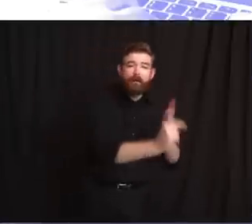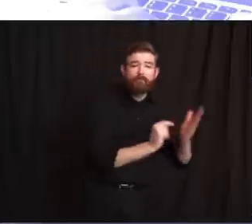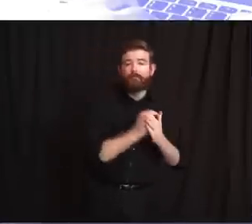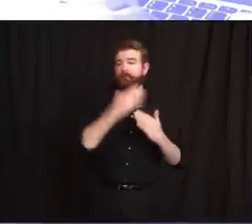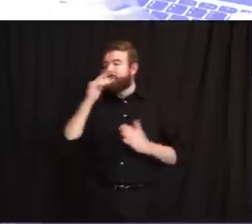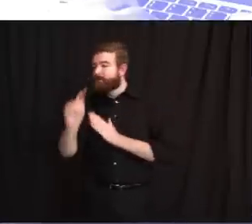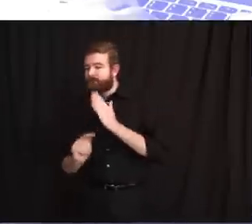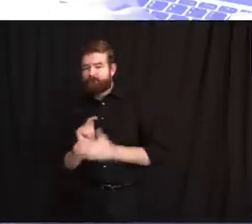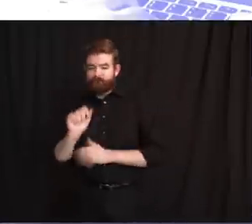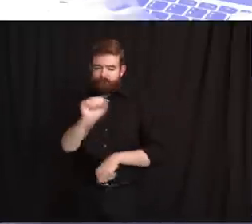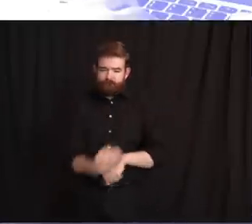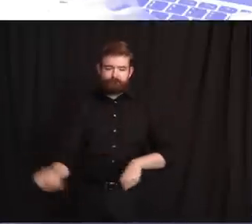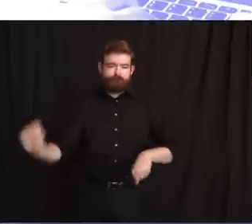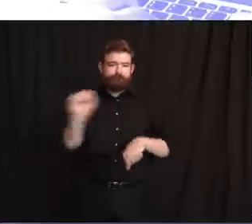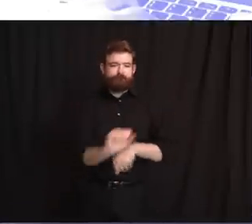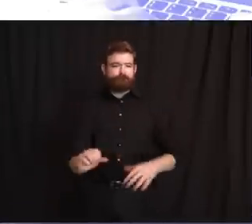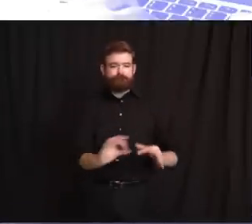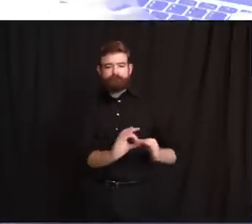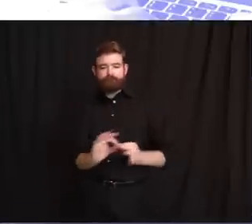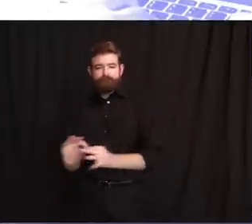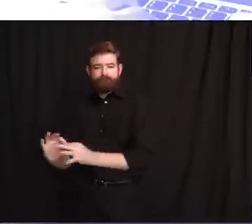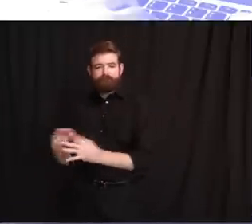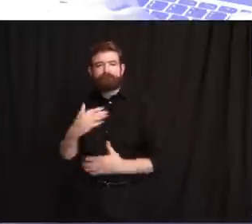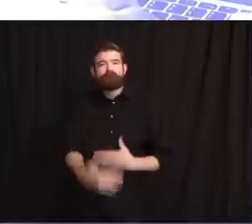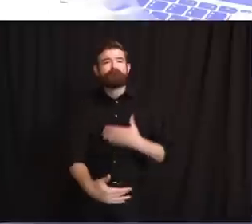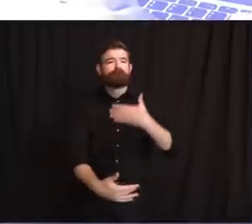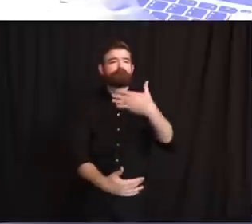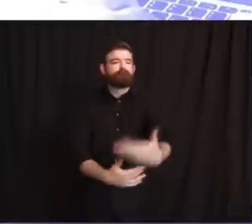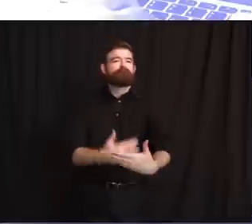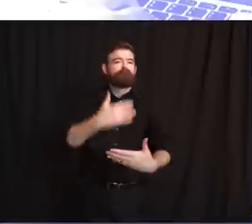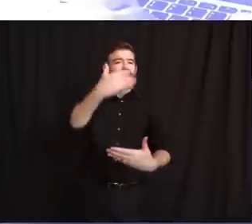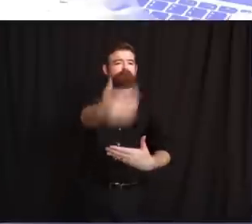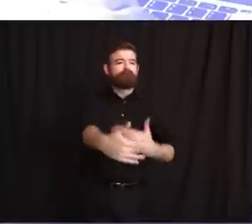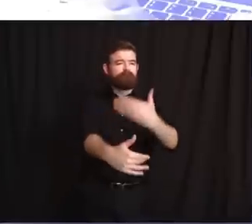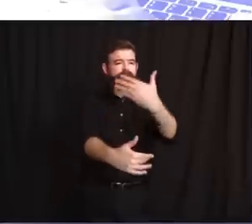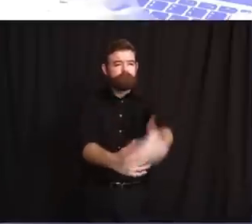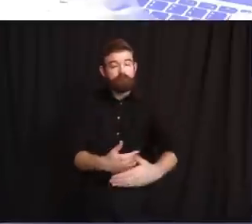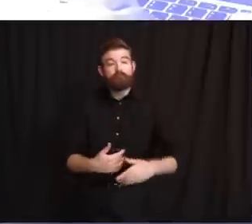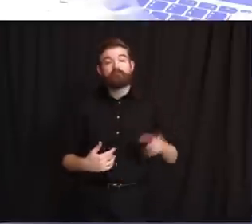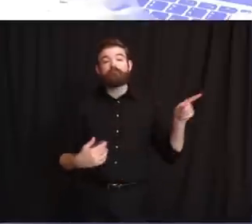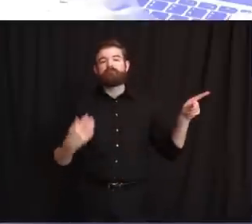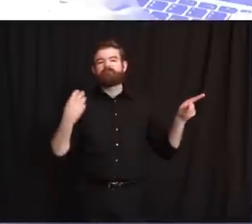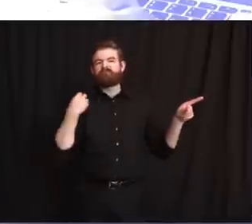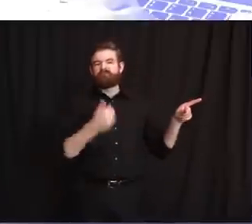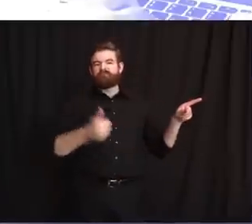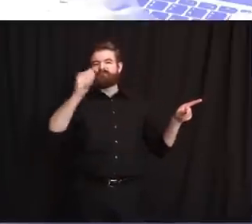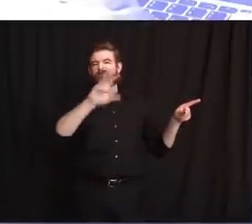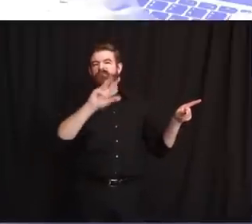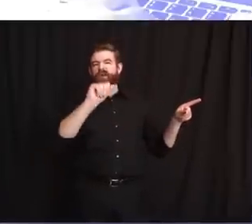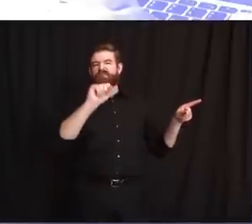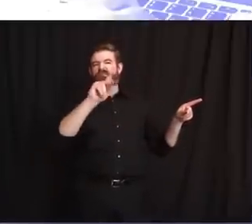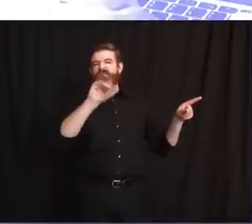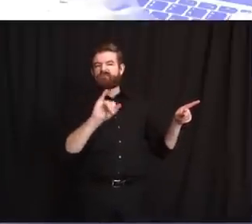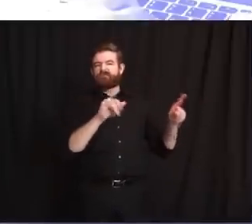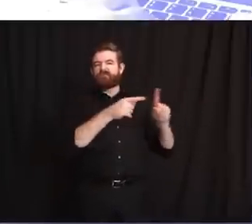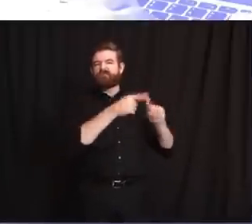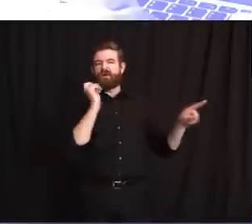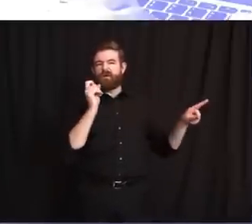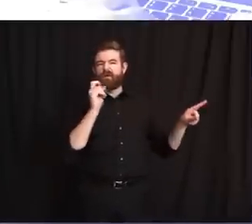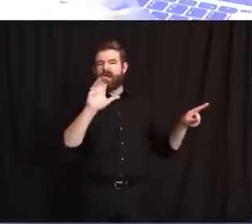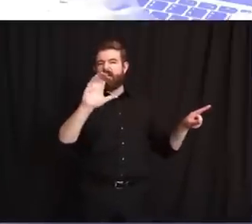ongoing, persistent effort by people like Chief Wysocki in Camden, Director Ambrose and Chief Henry in Newark,